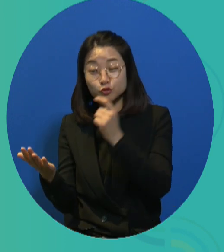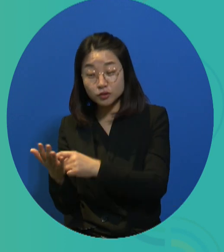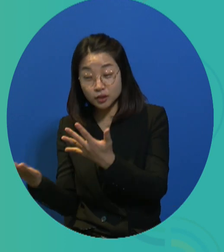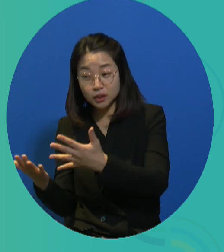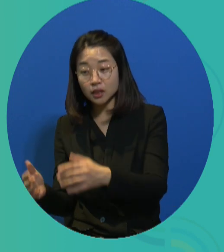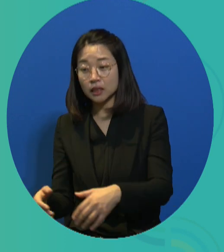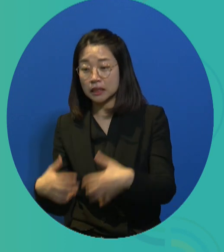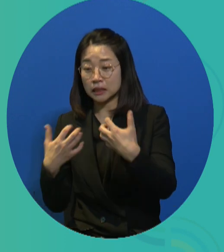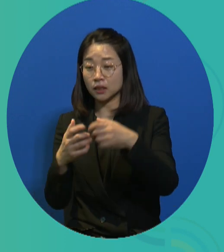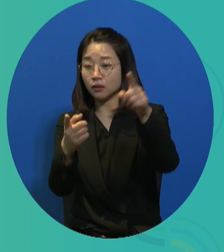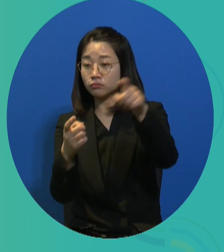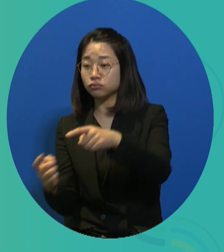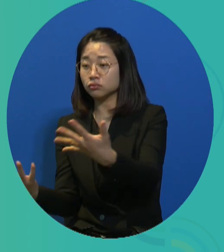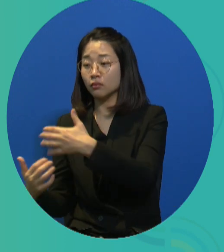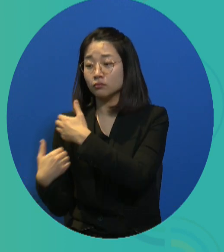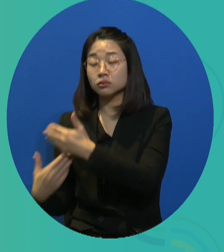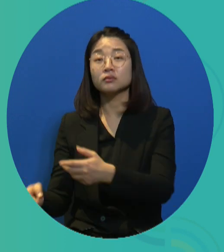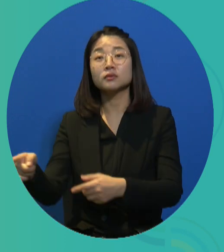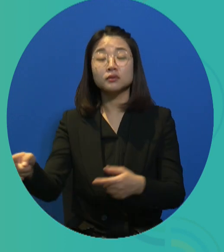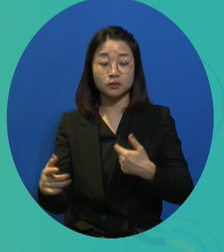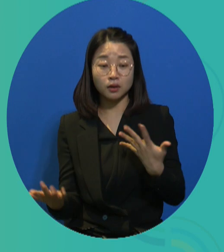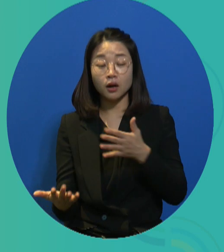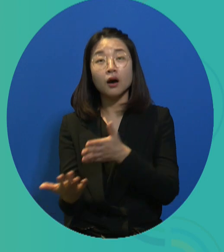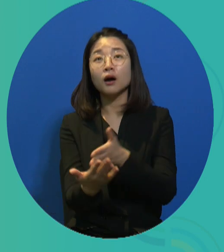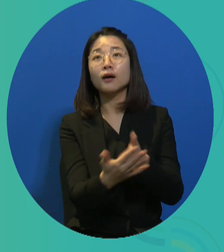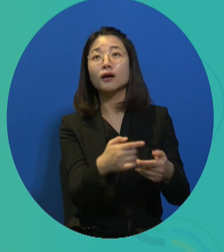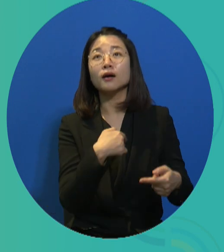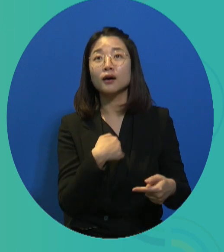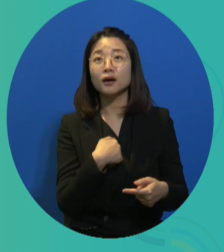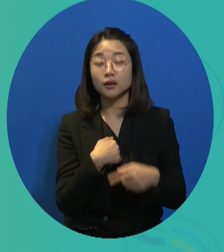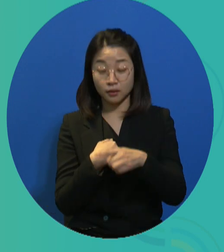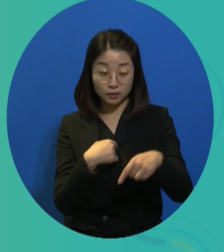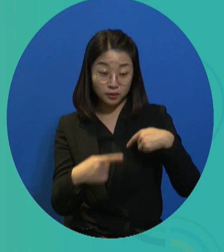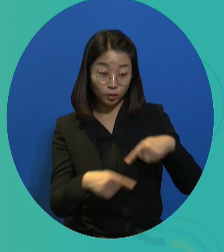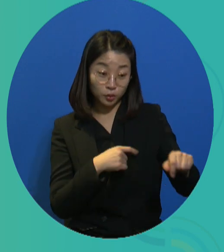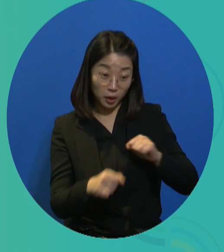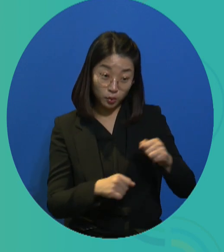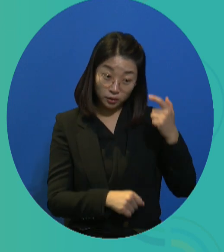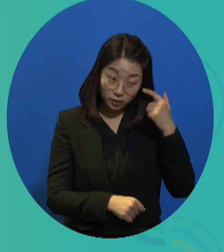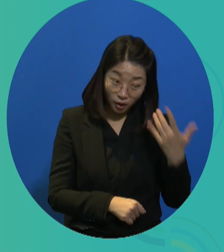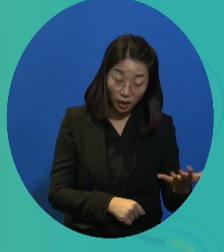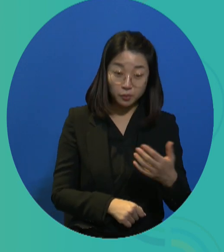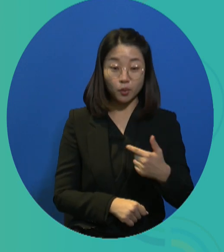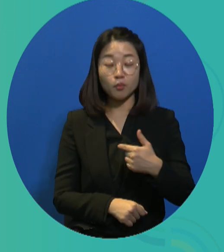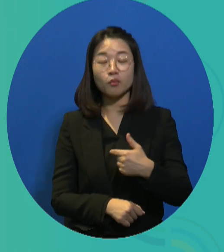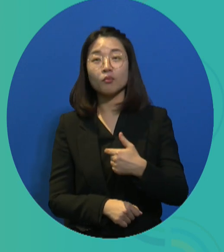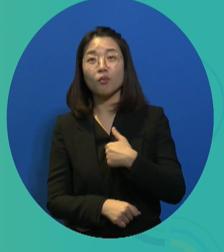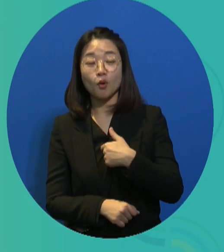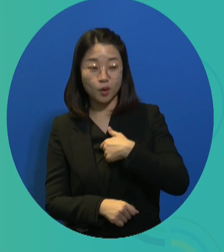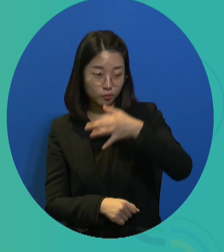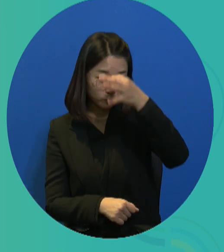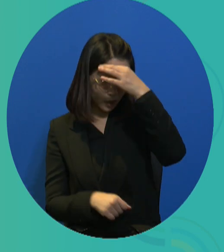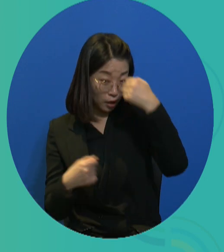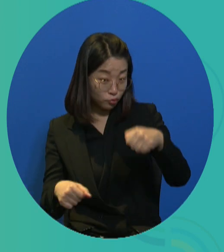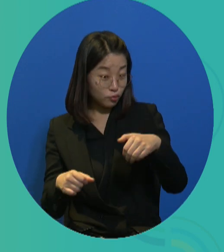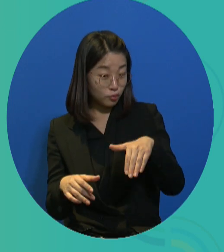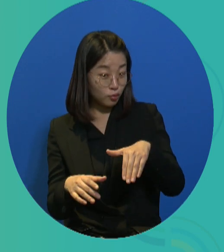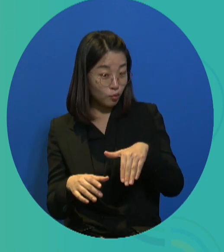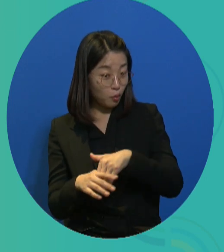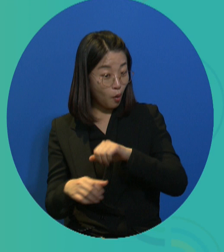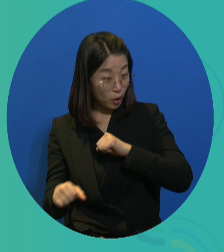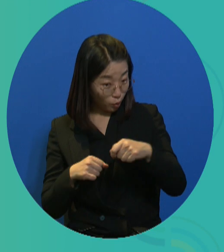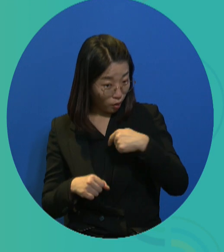But going forward, there's going to be fewer and fewer labor, which means that we have to create a new form of labor, which is by